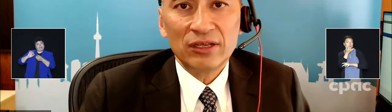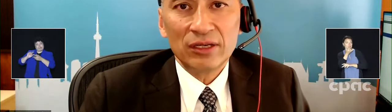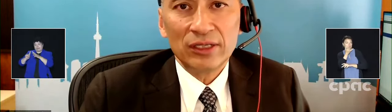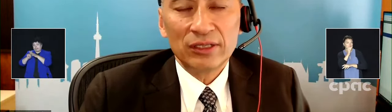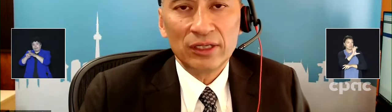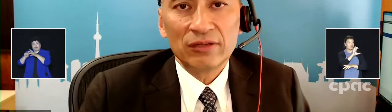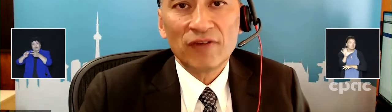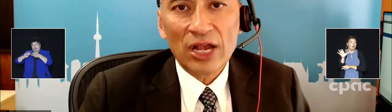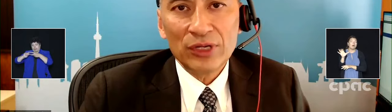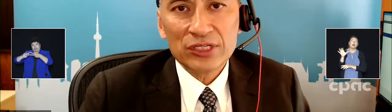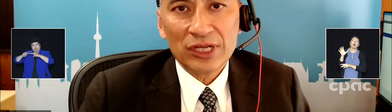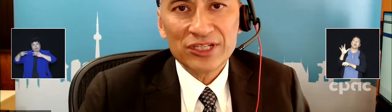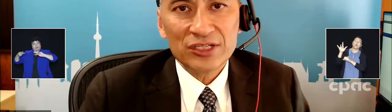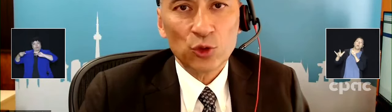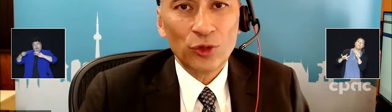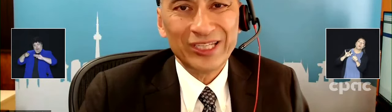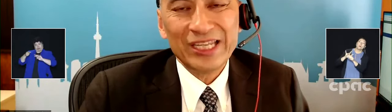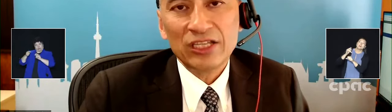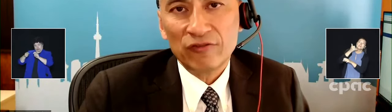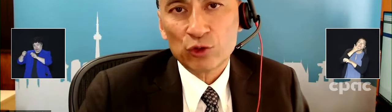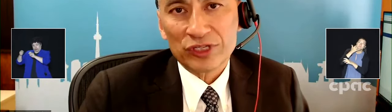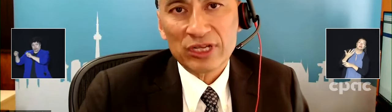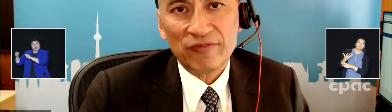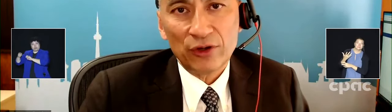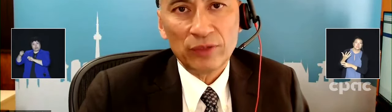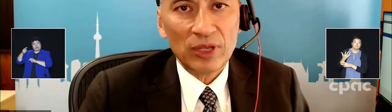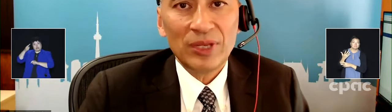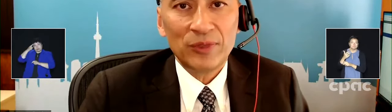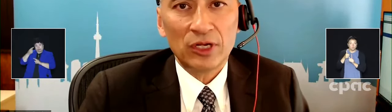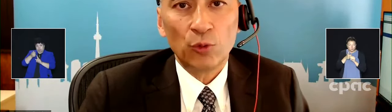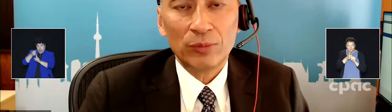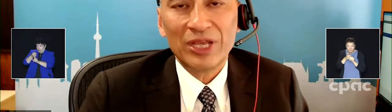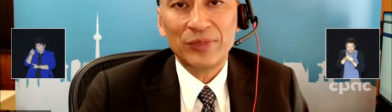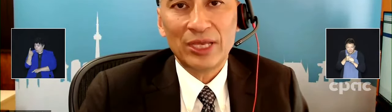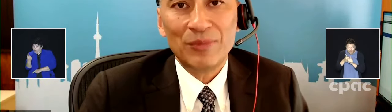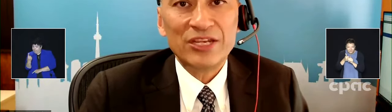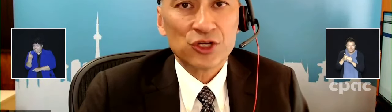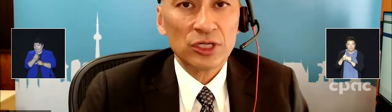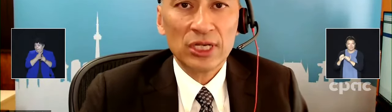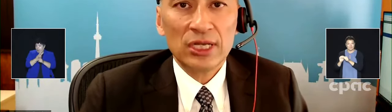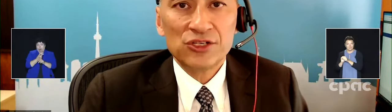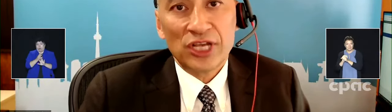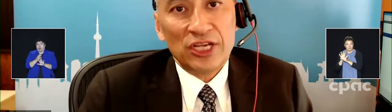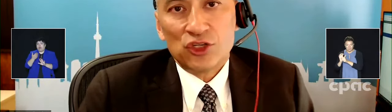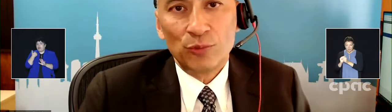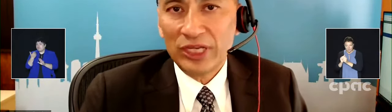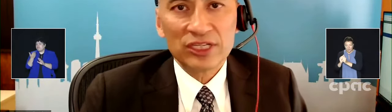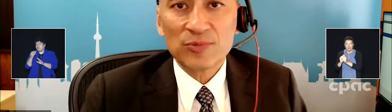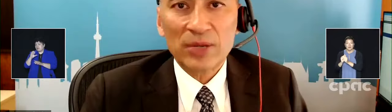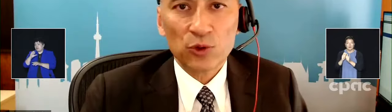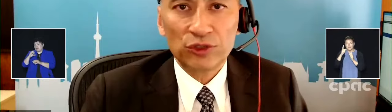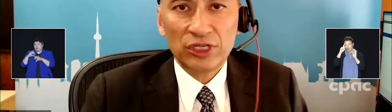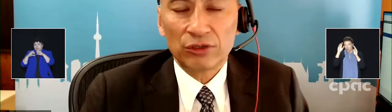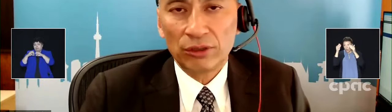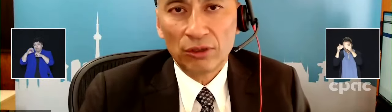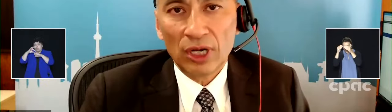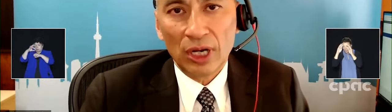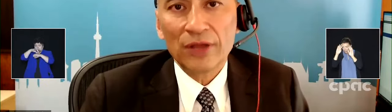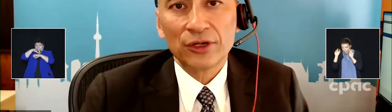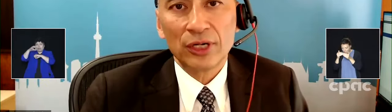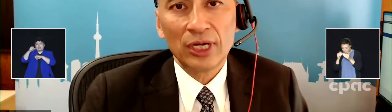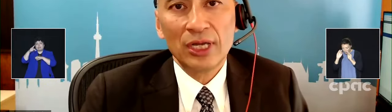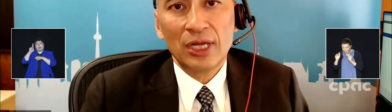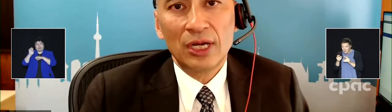virus, not just, quote, an individual sub-variant, but maybe, you know, what might be a major change, be it in the spike protein or, you know, other